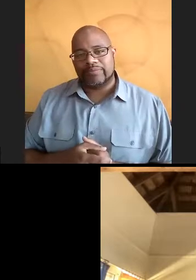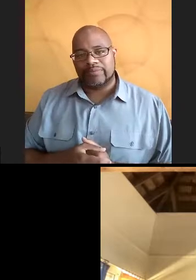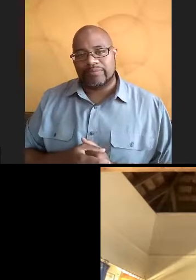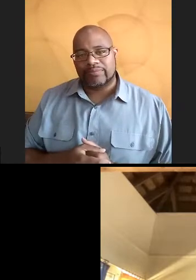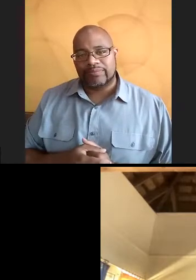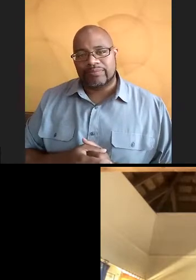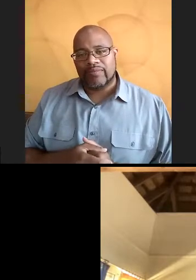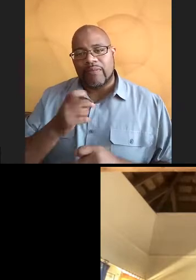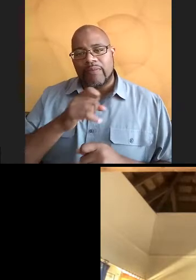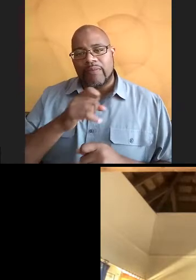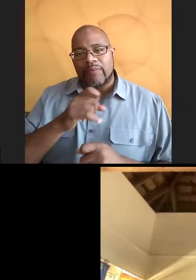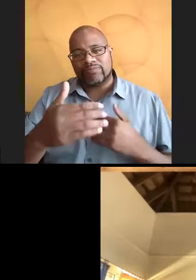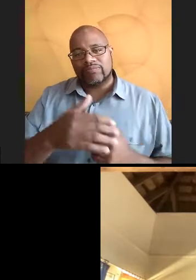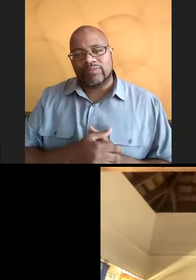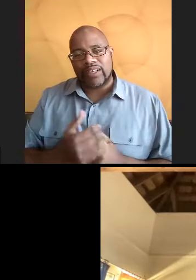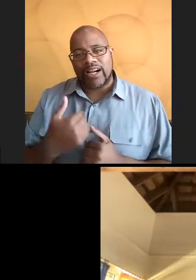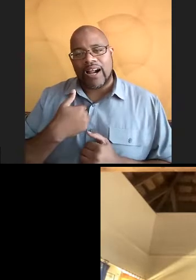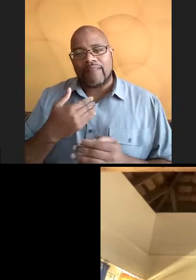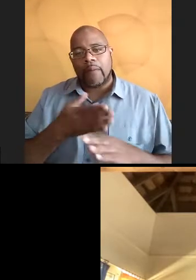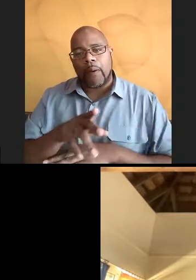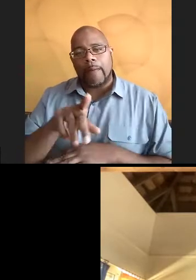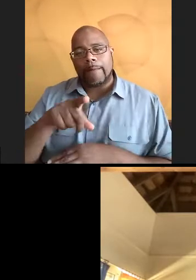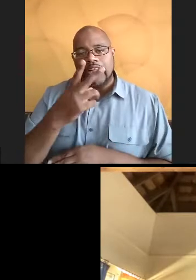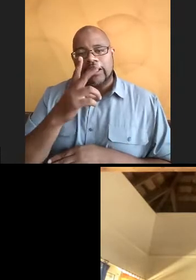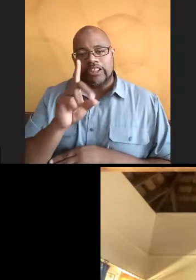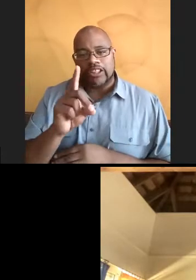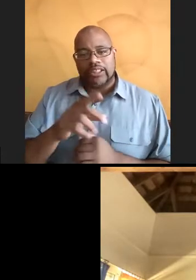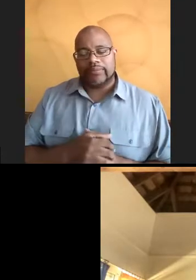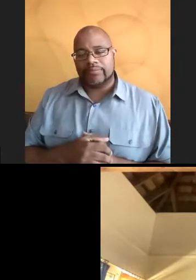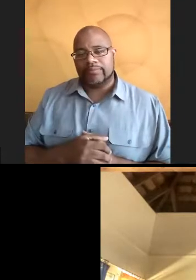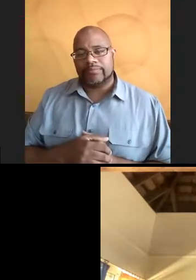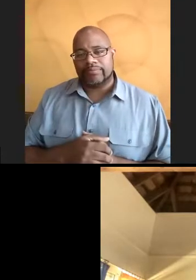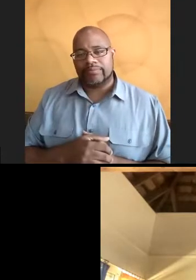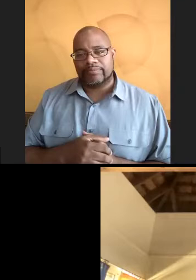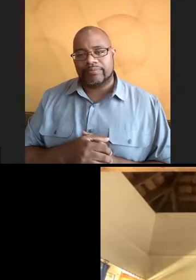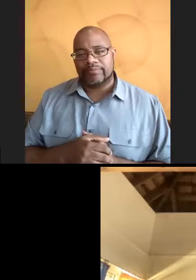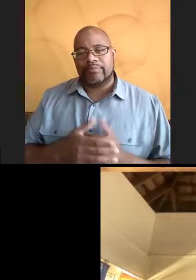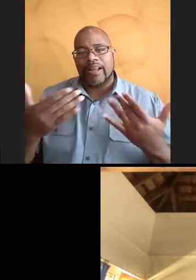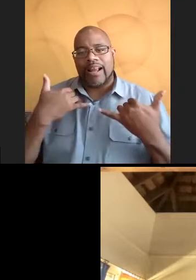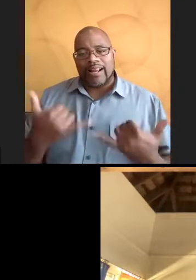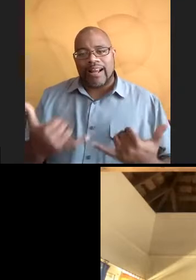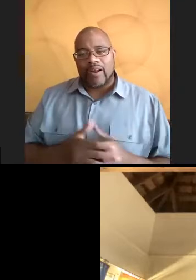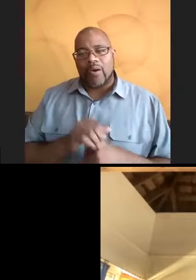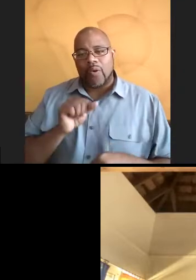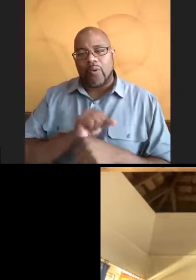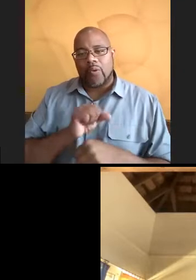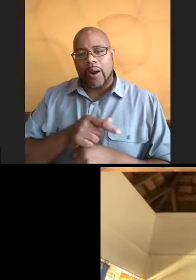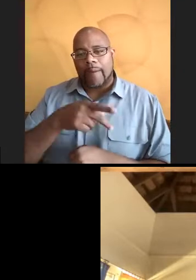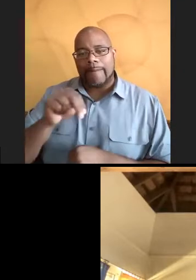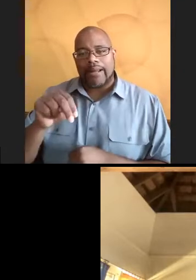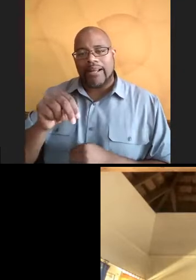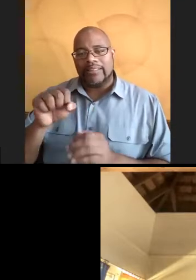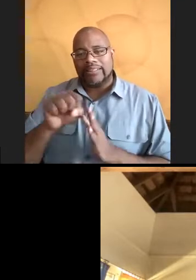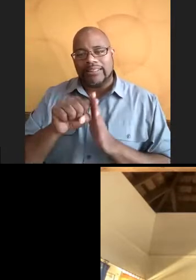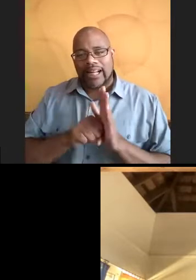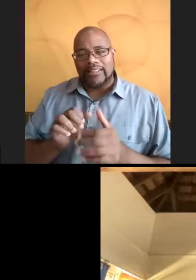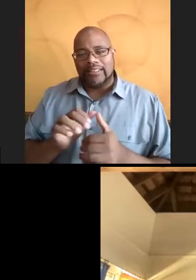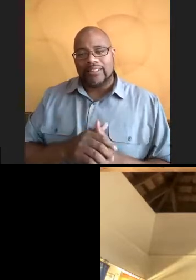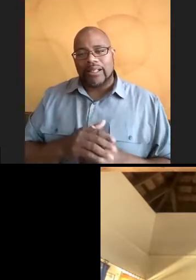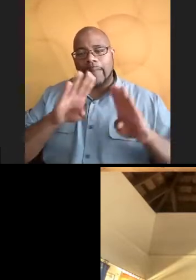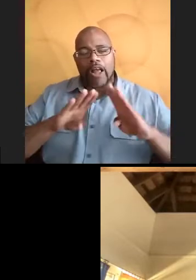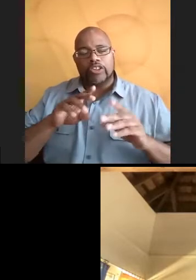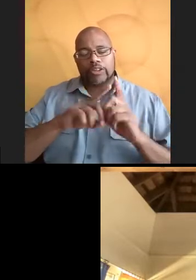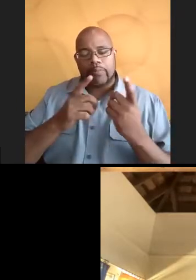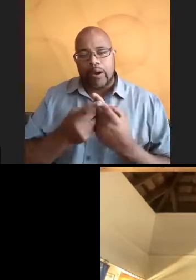From there, I had a postdocs. And now here I am, I work at Penn State Brandywine and the biology department.